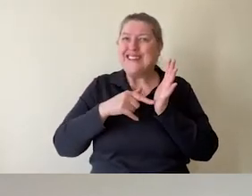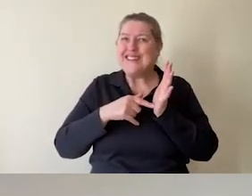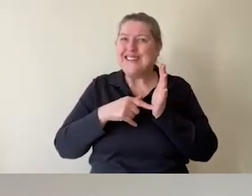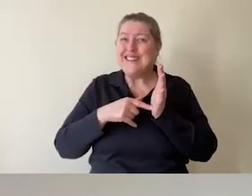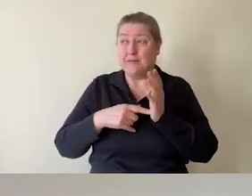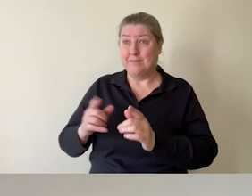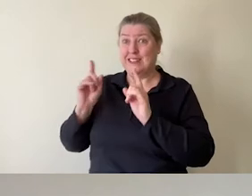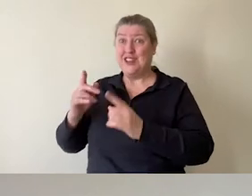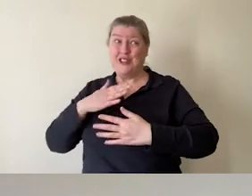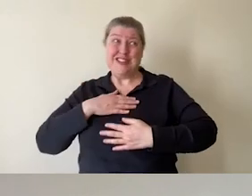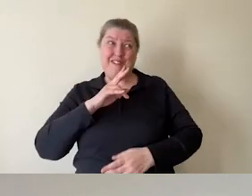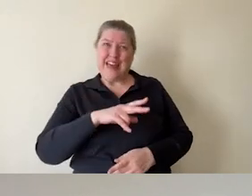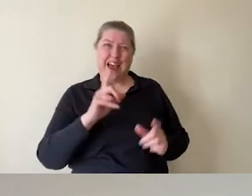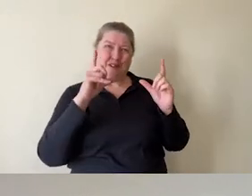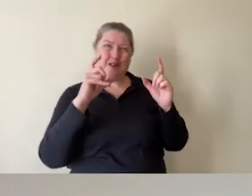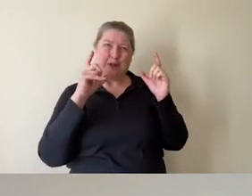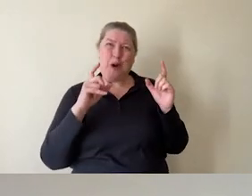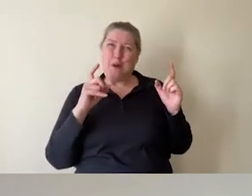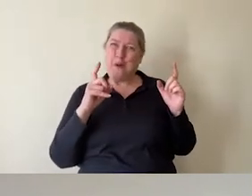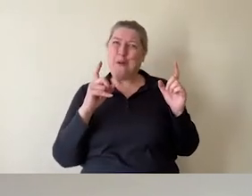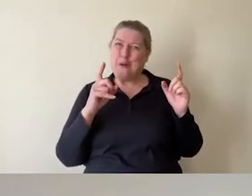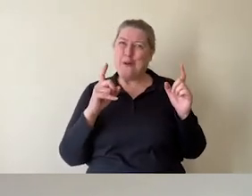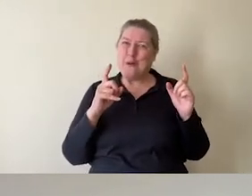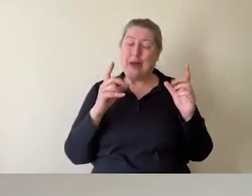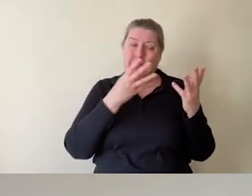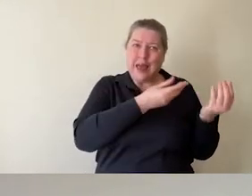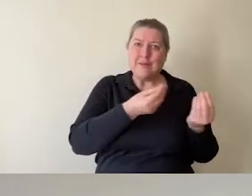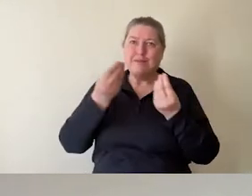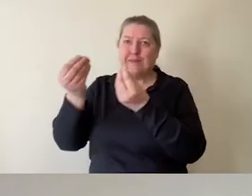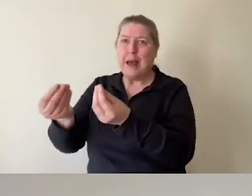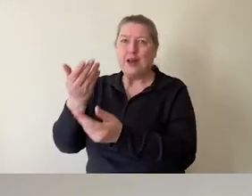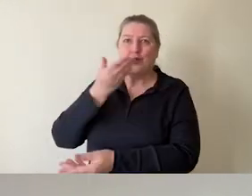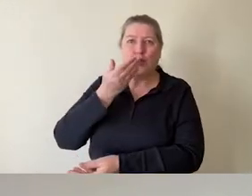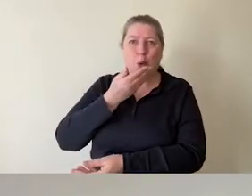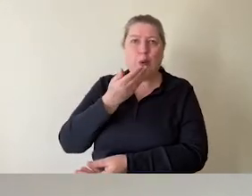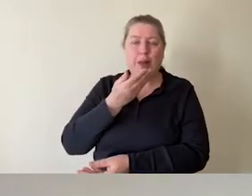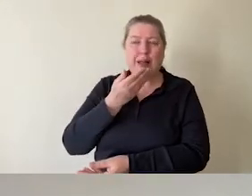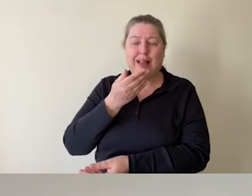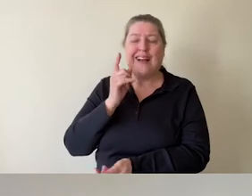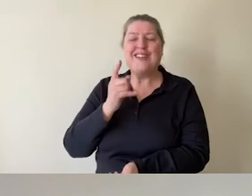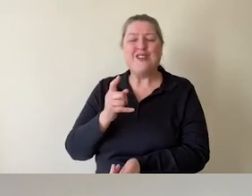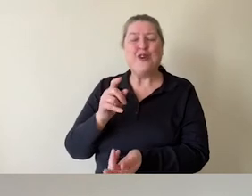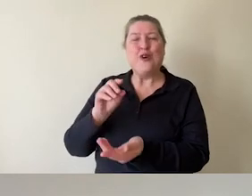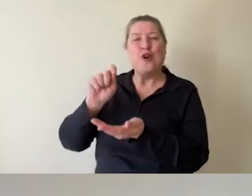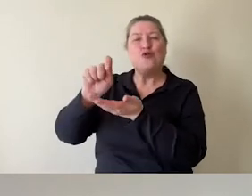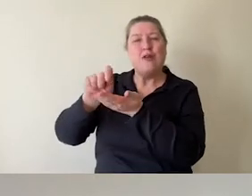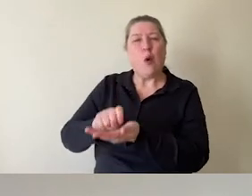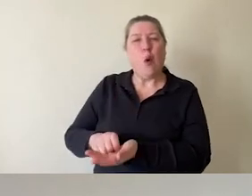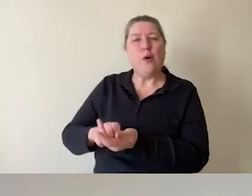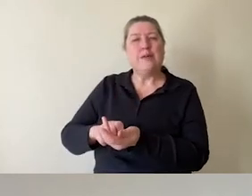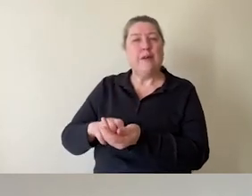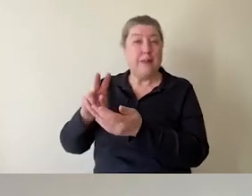It's an opportunity for them to take a photo that they can then take back to school, not only to record their visit,